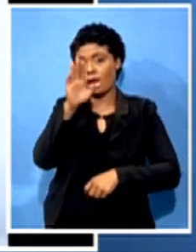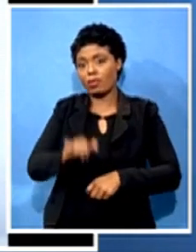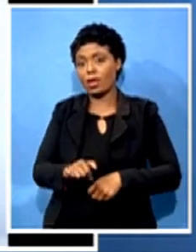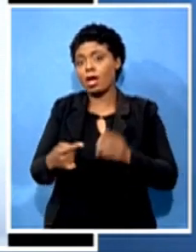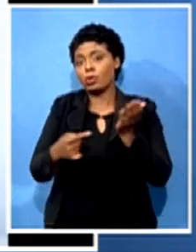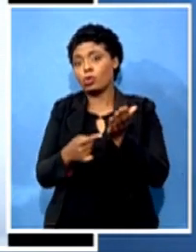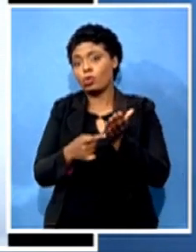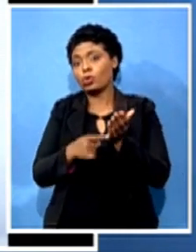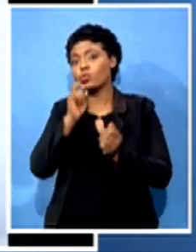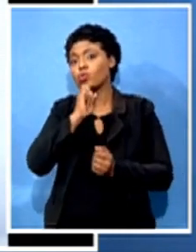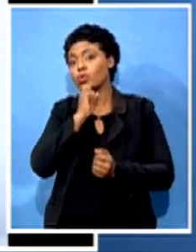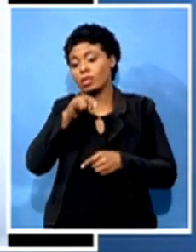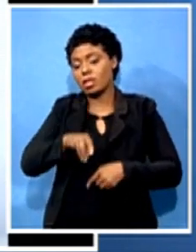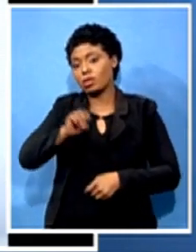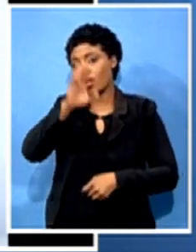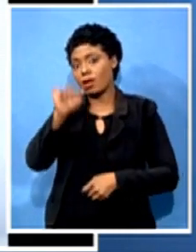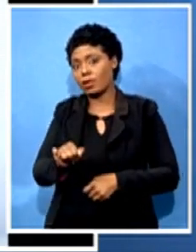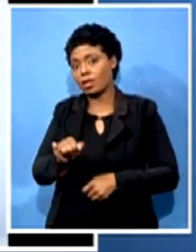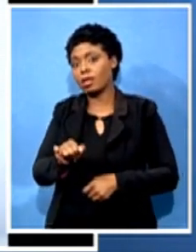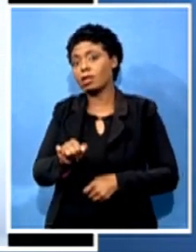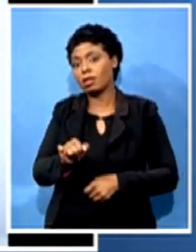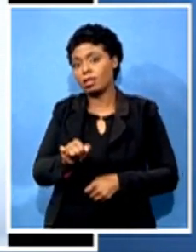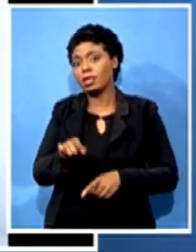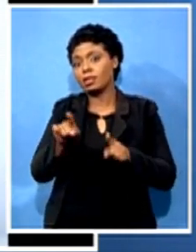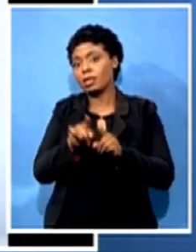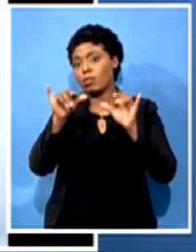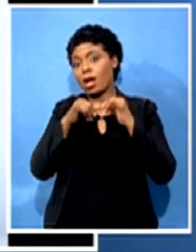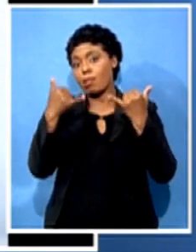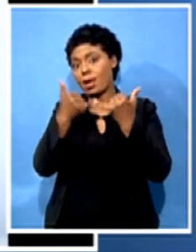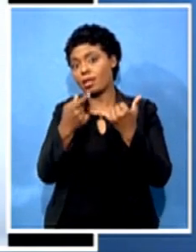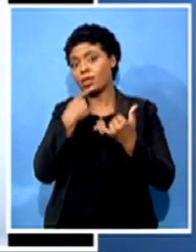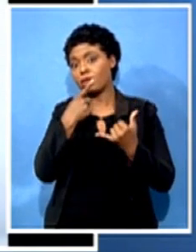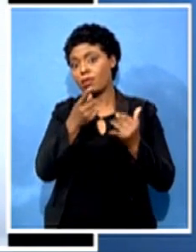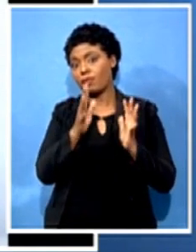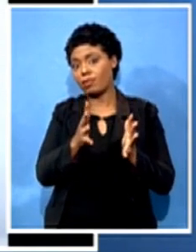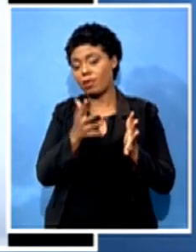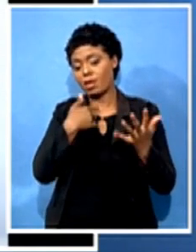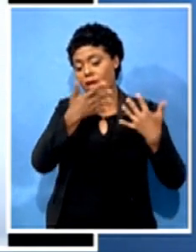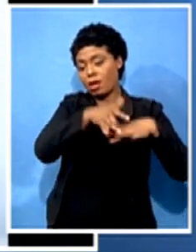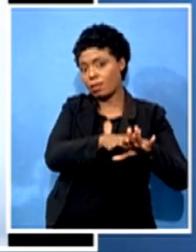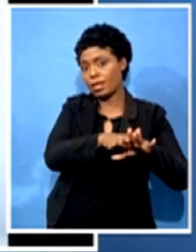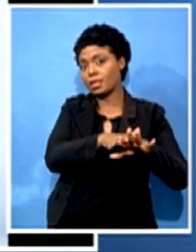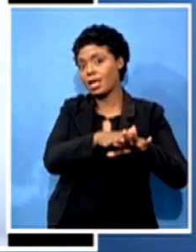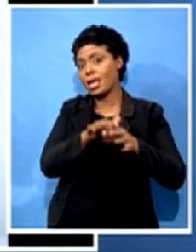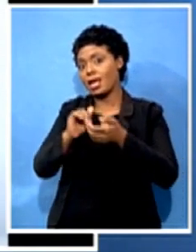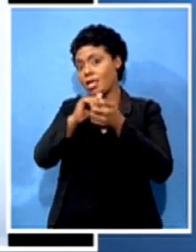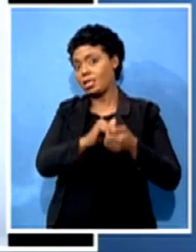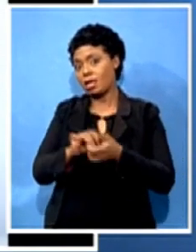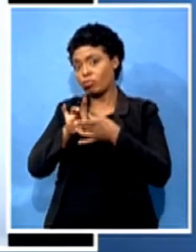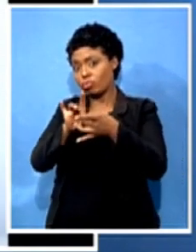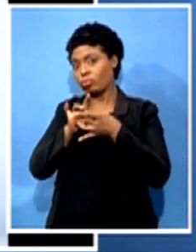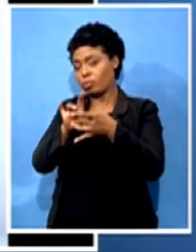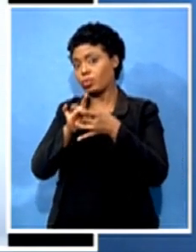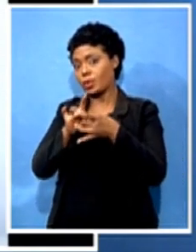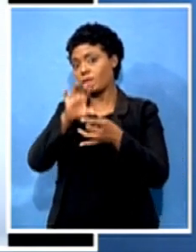And the companies have implemented initiatives where South African staff are able to go abroad and learn engineering